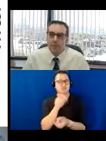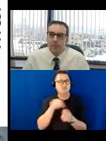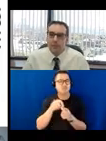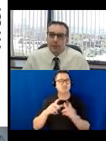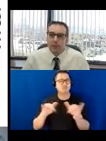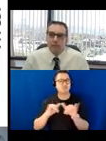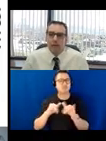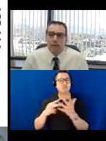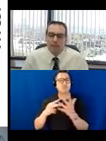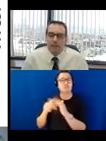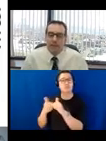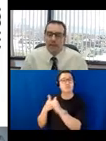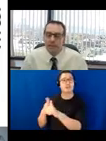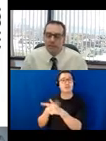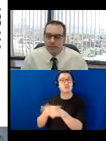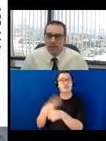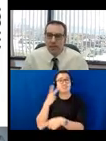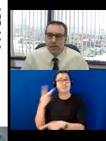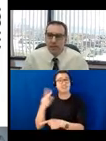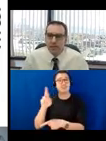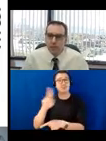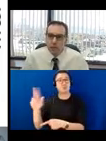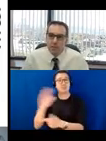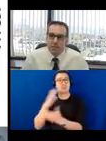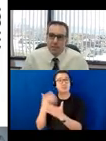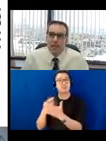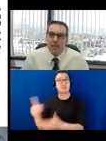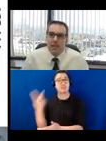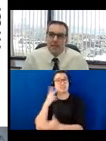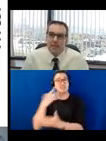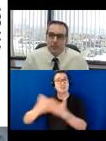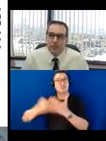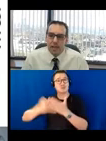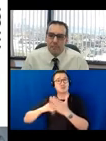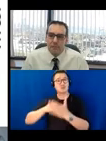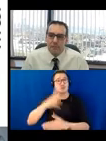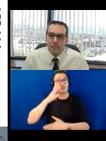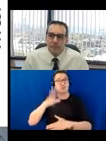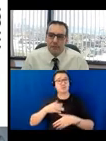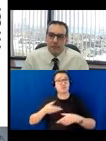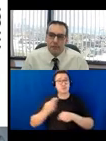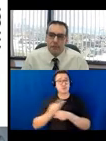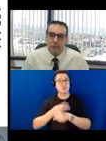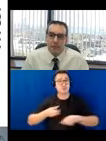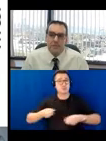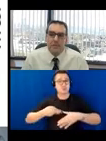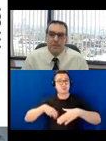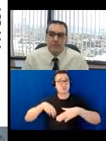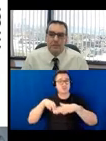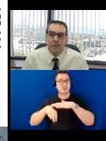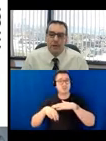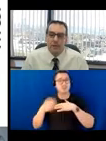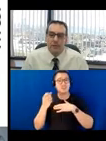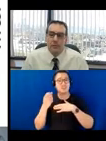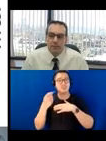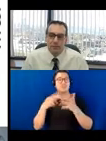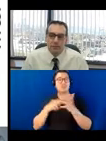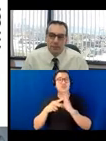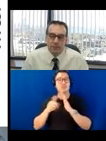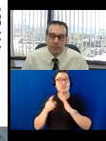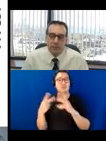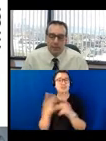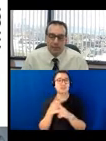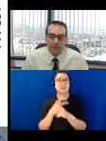the upper right-hand side of the slide shows that there's a 19 inch depth to the base to the